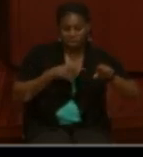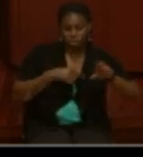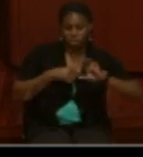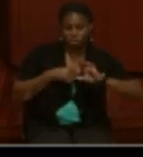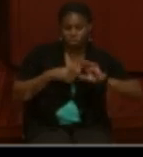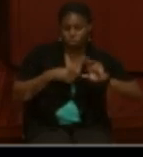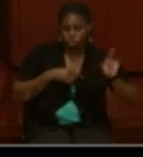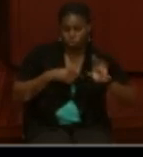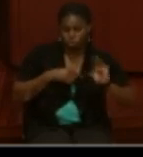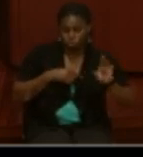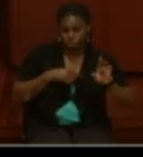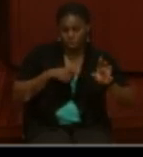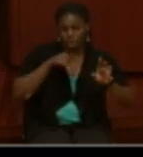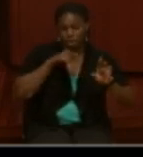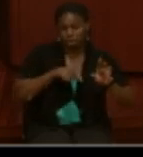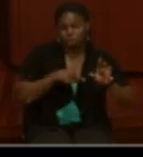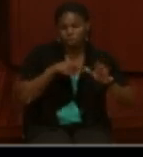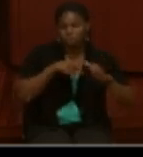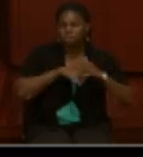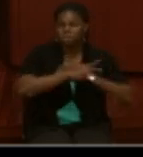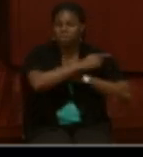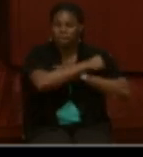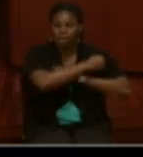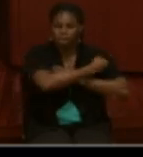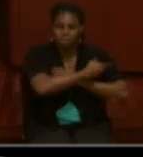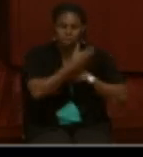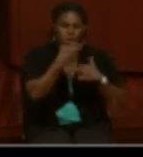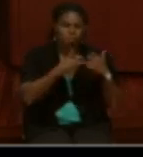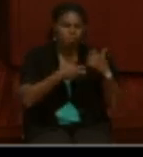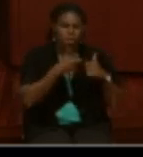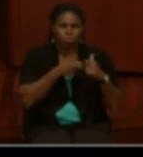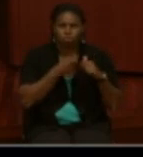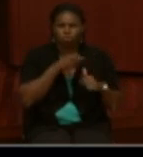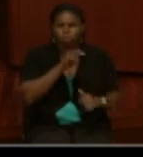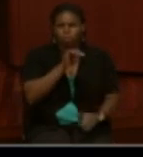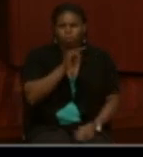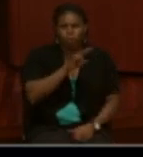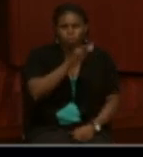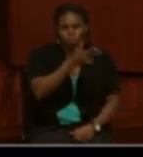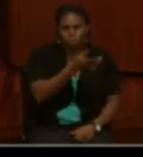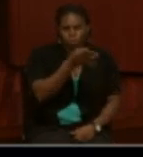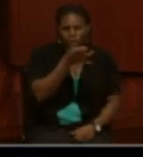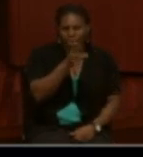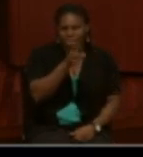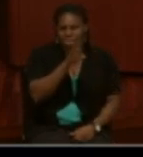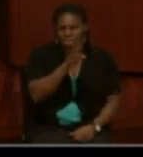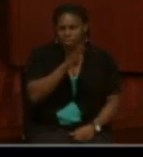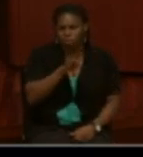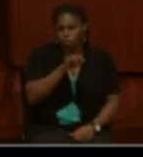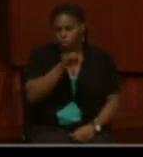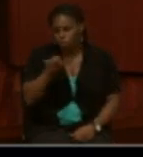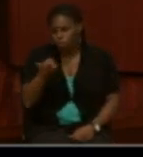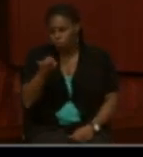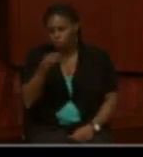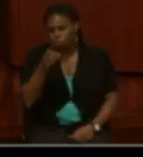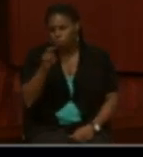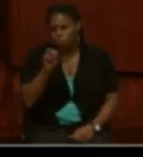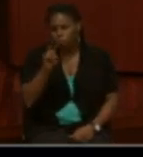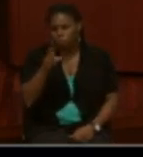regimental hospital with a variety of problems dating from November 3, 1864 through November 16,